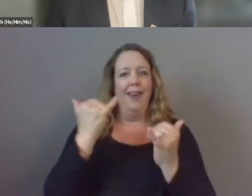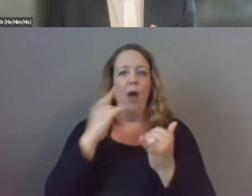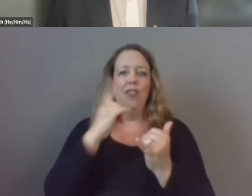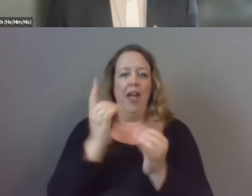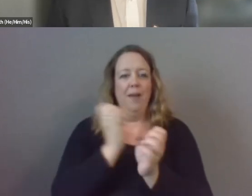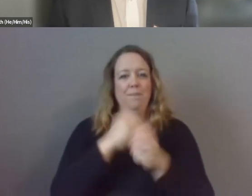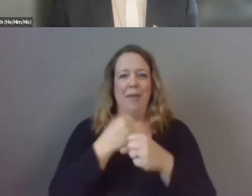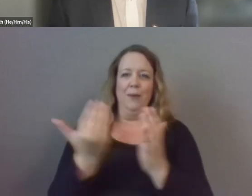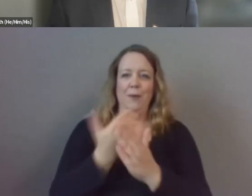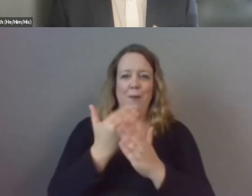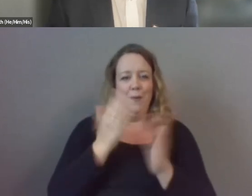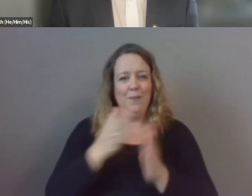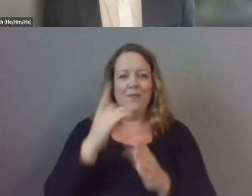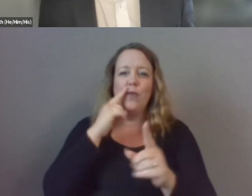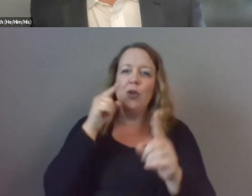yourself